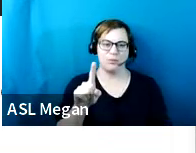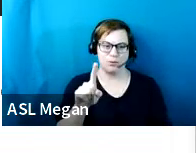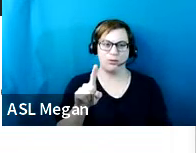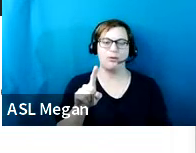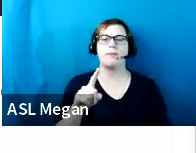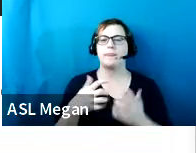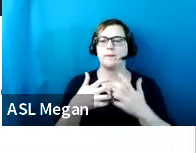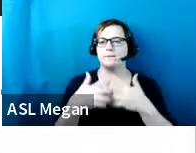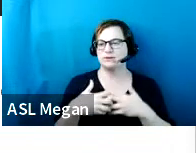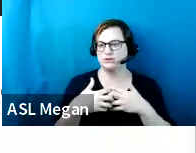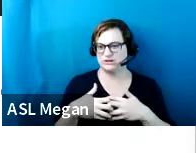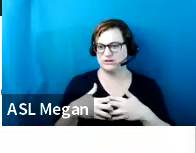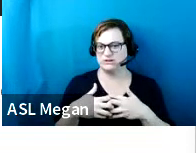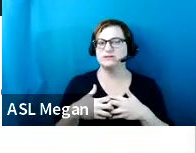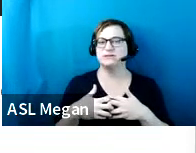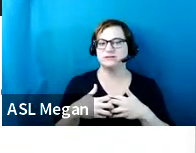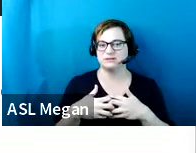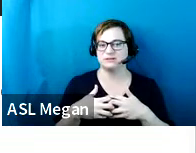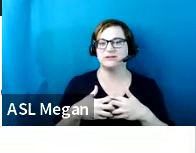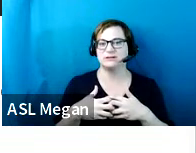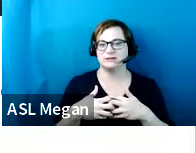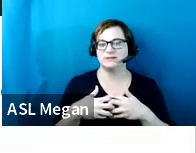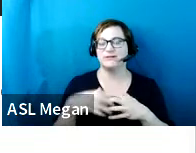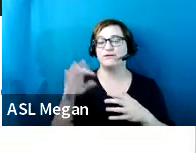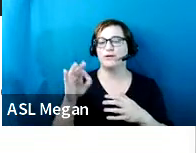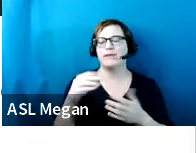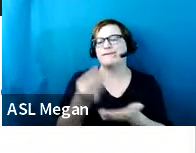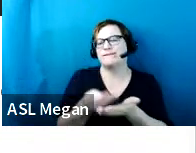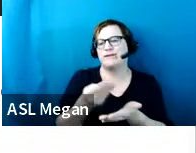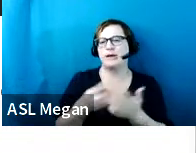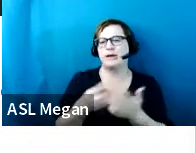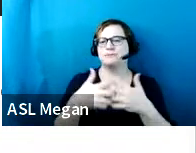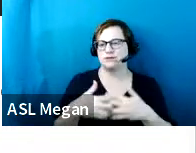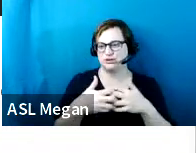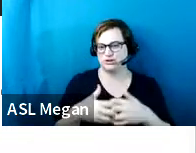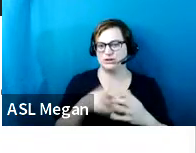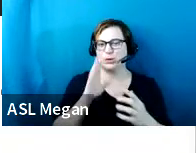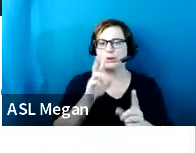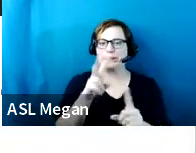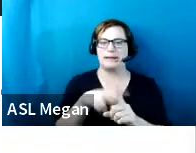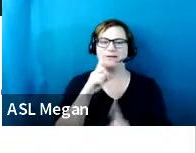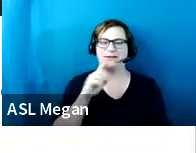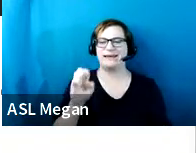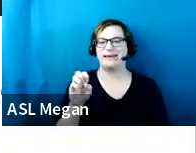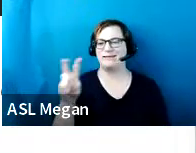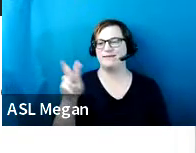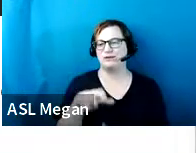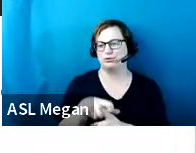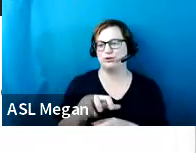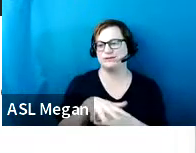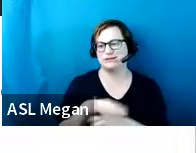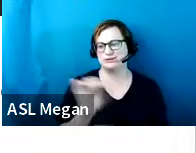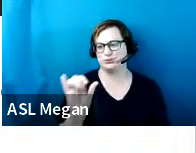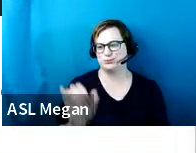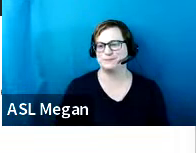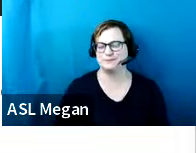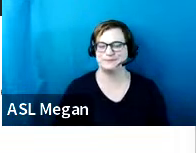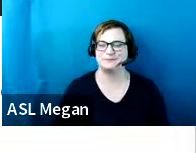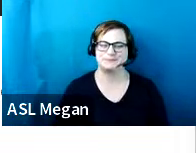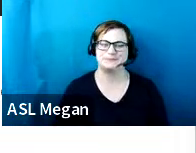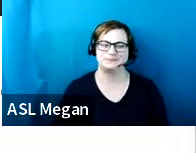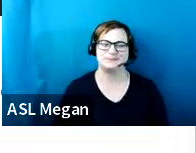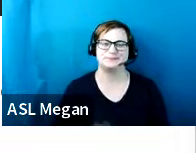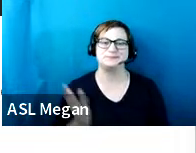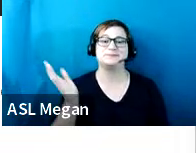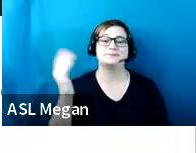that would also apply to these EV charging stations. So